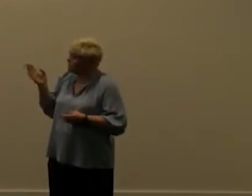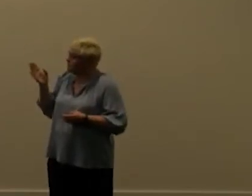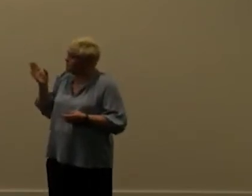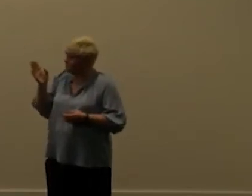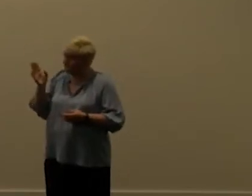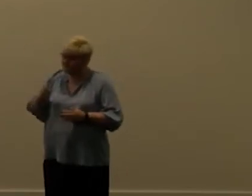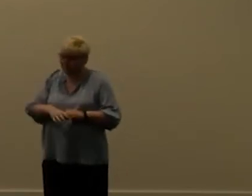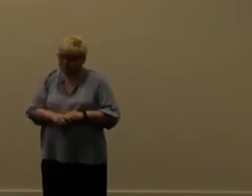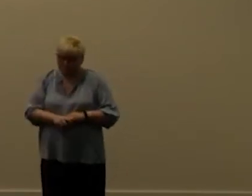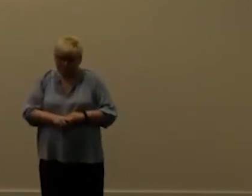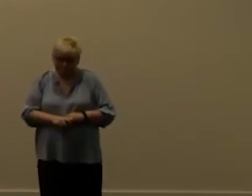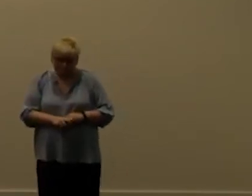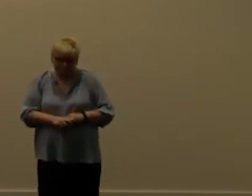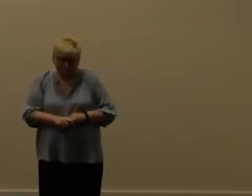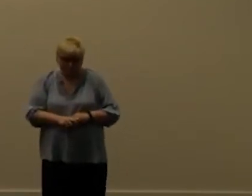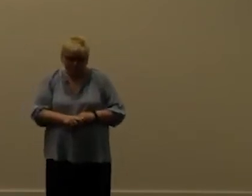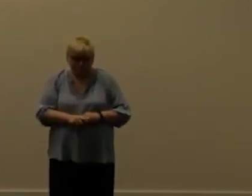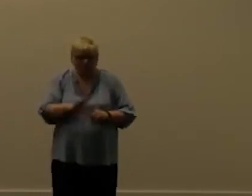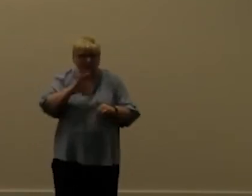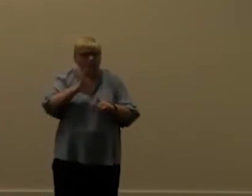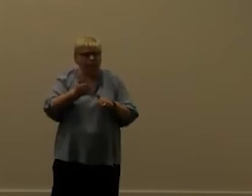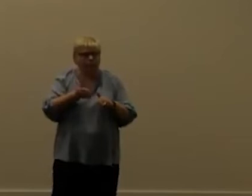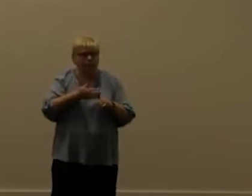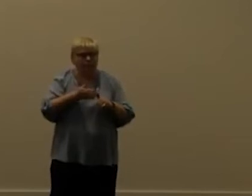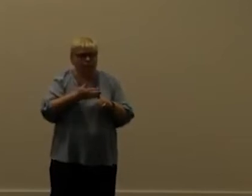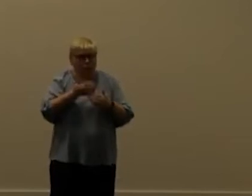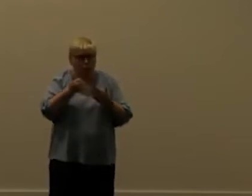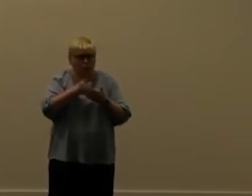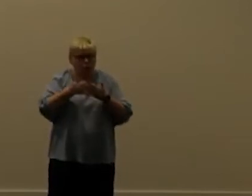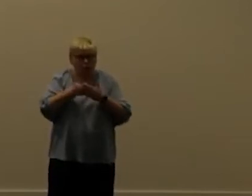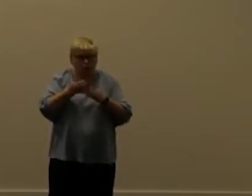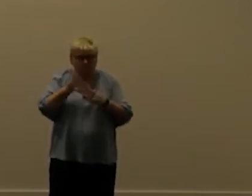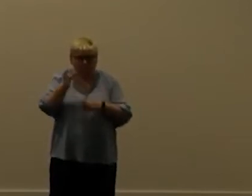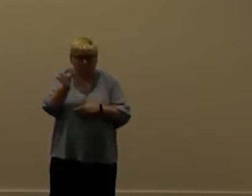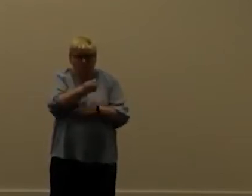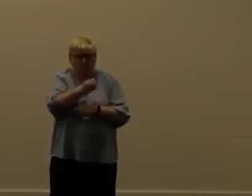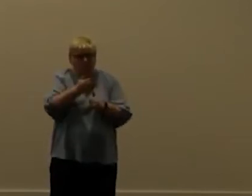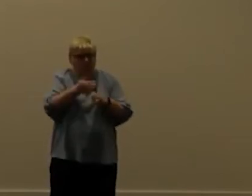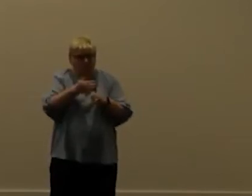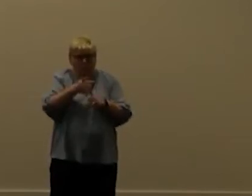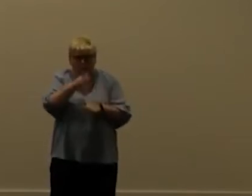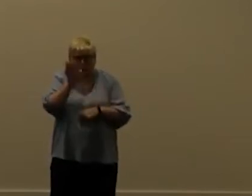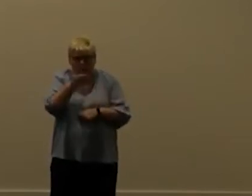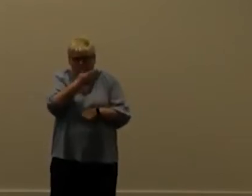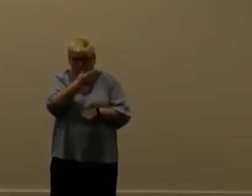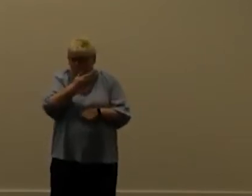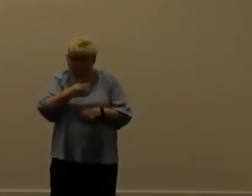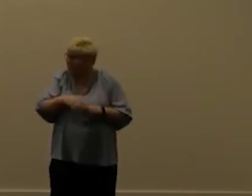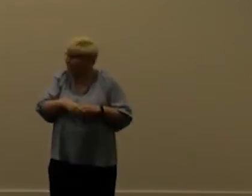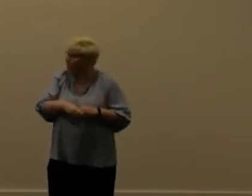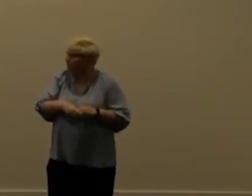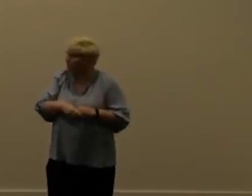and first of all i just usually just remove the first one first line um